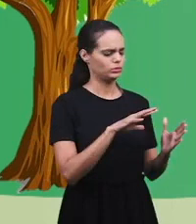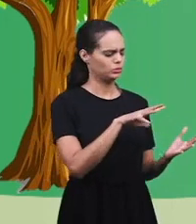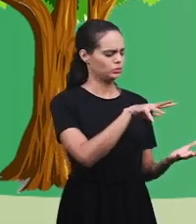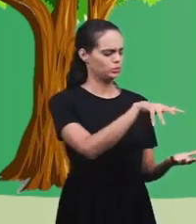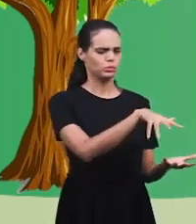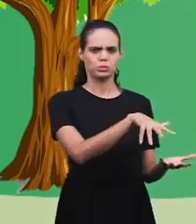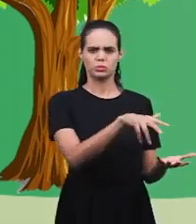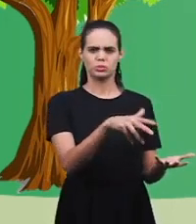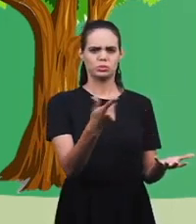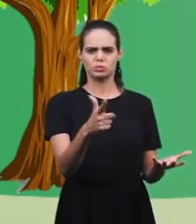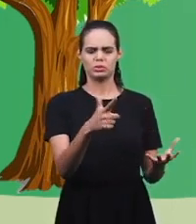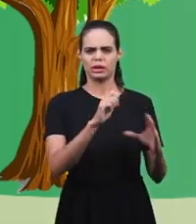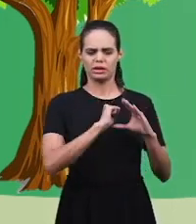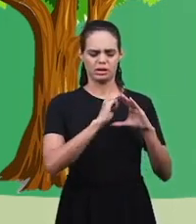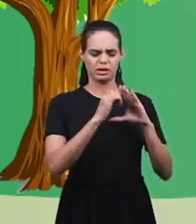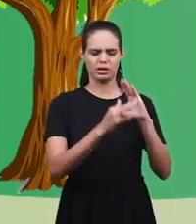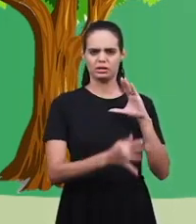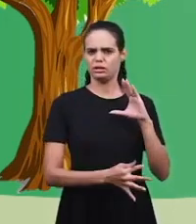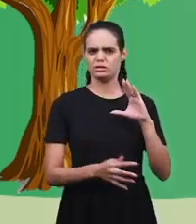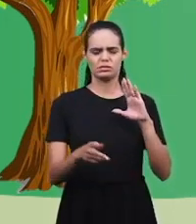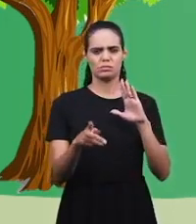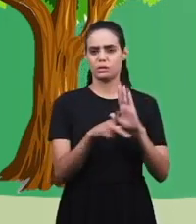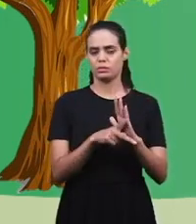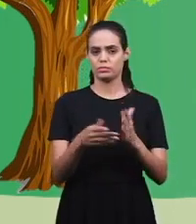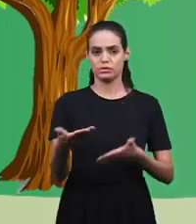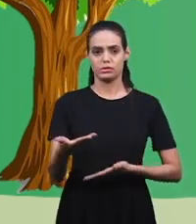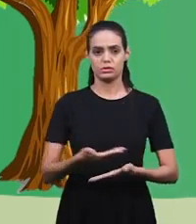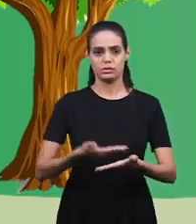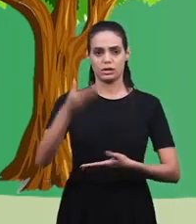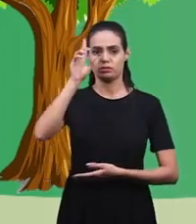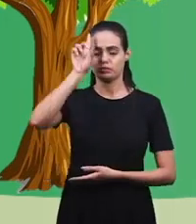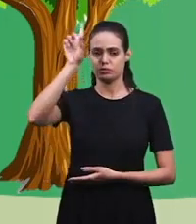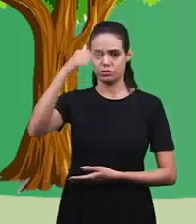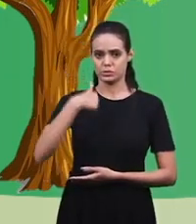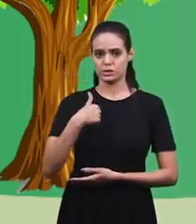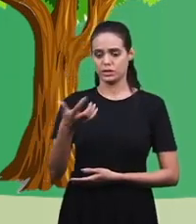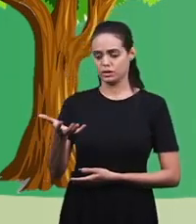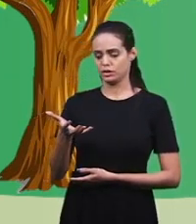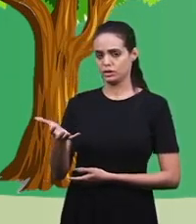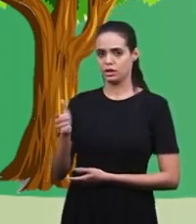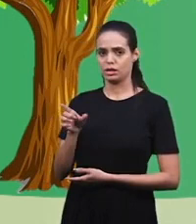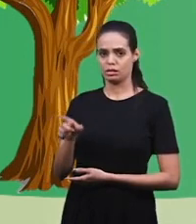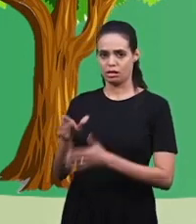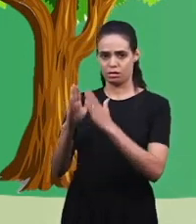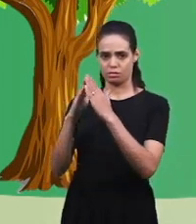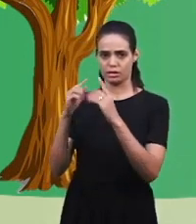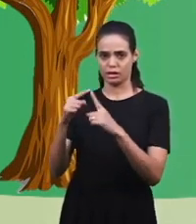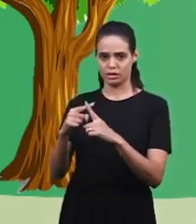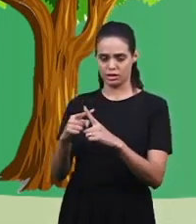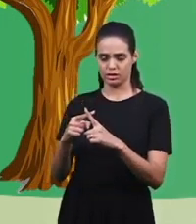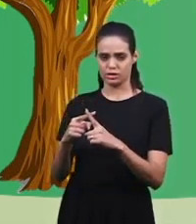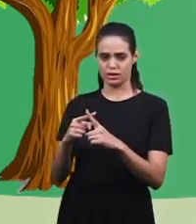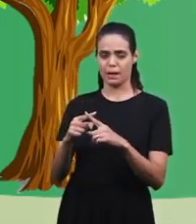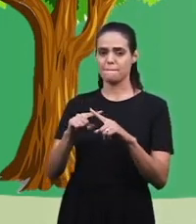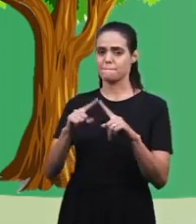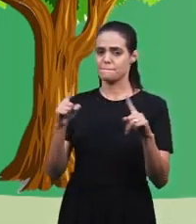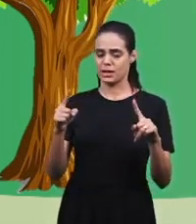He doesn't have the characteristics of a servant. He wants to go to church. But he also wants to participate in the world.